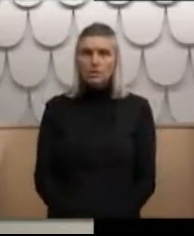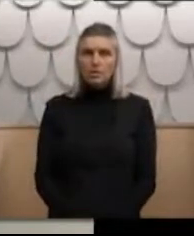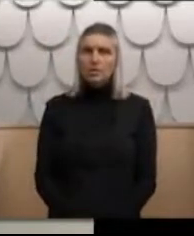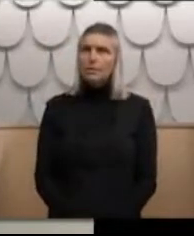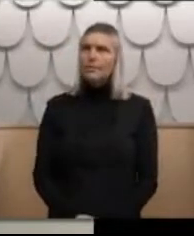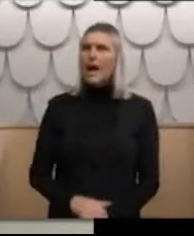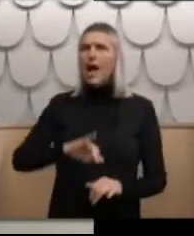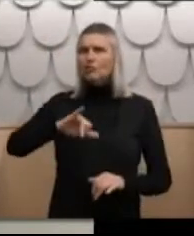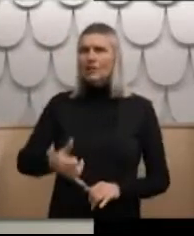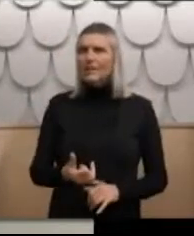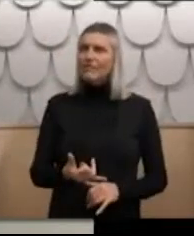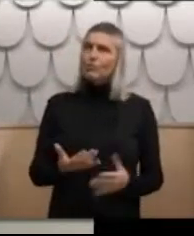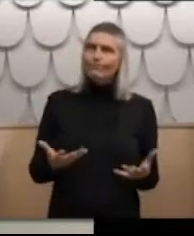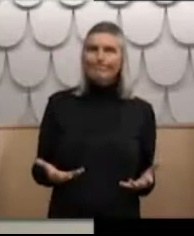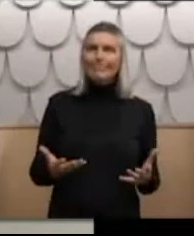have to live with now.